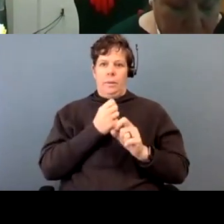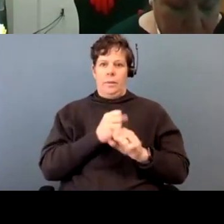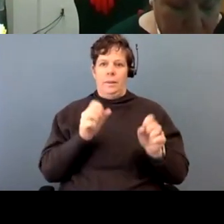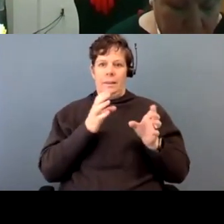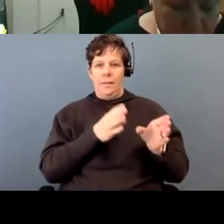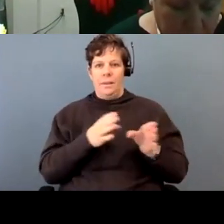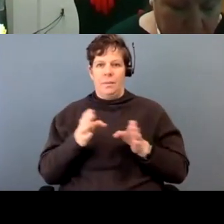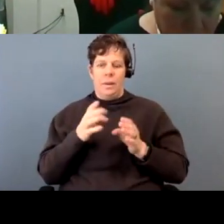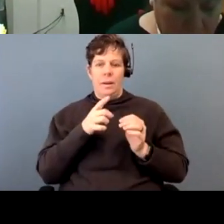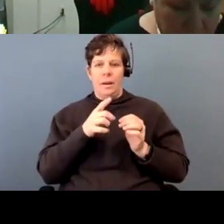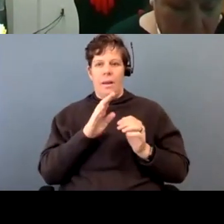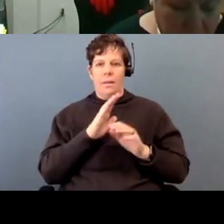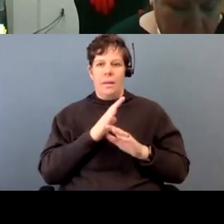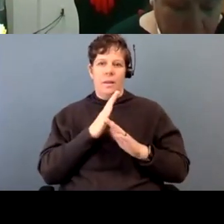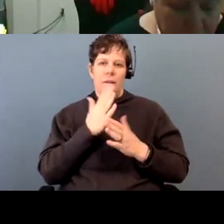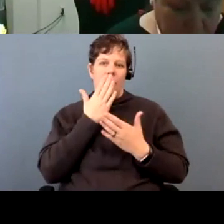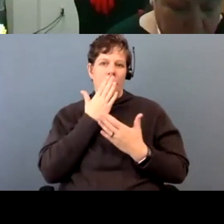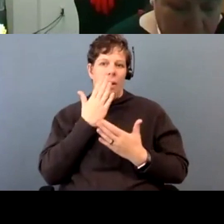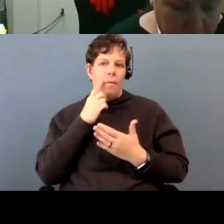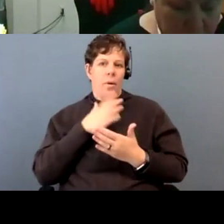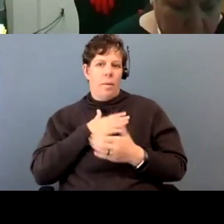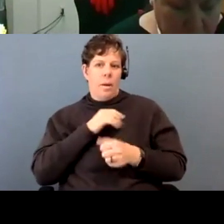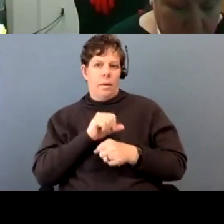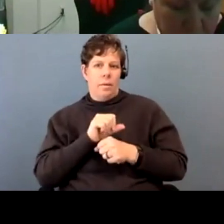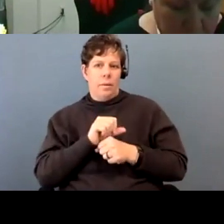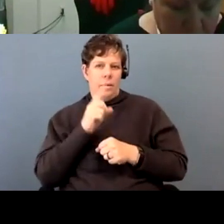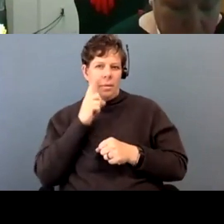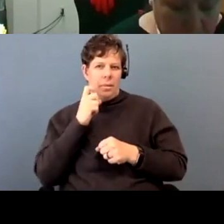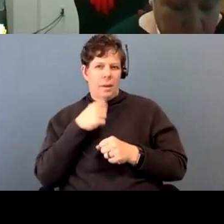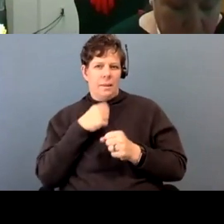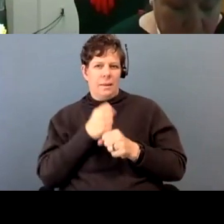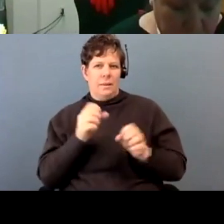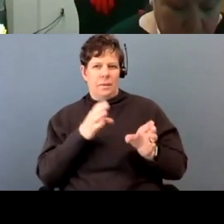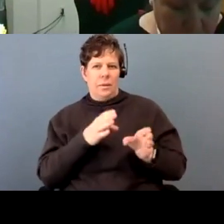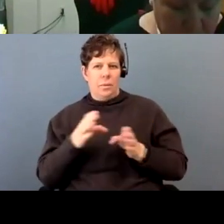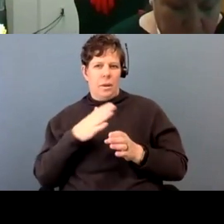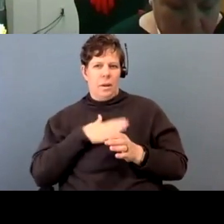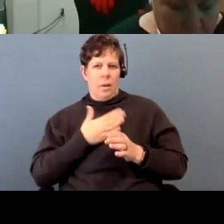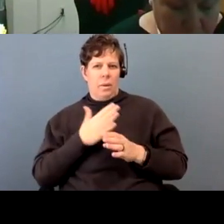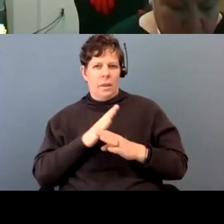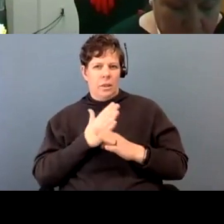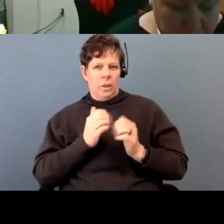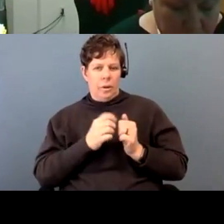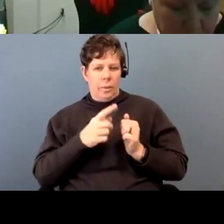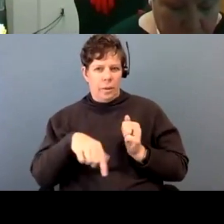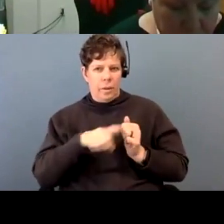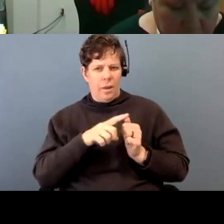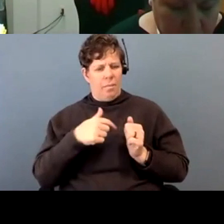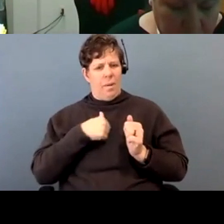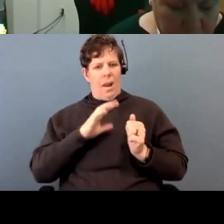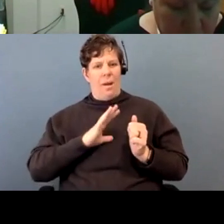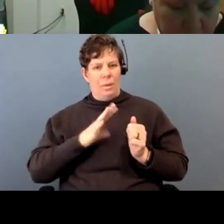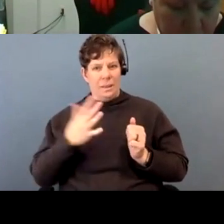And they shared gratitude with me about the fact that I have a safety plan and that I was willing to share it, but I resent that we live in a